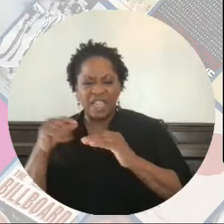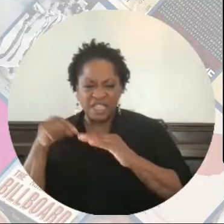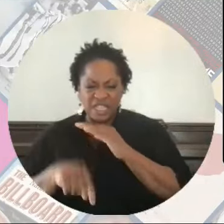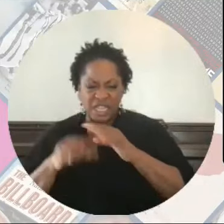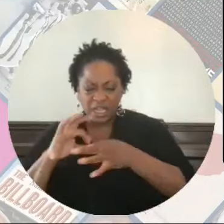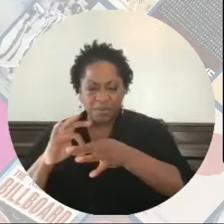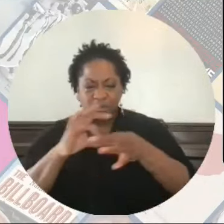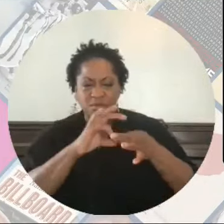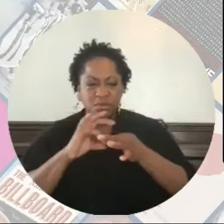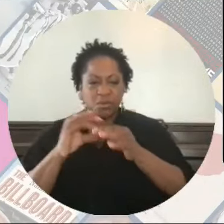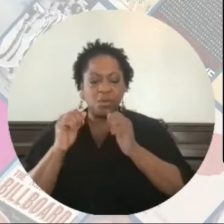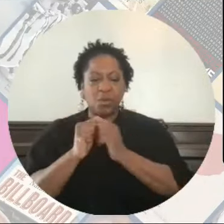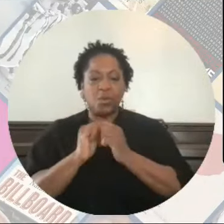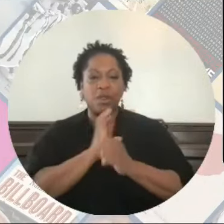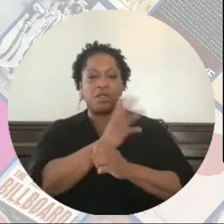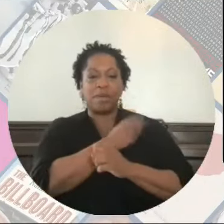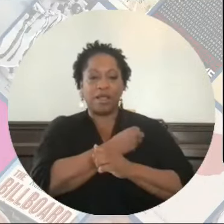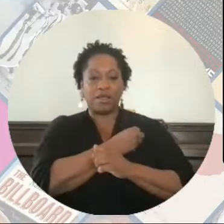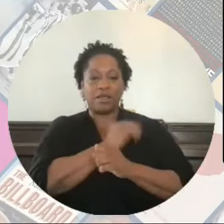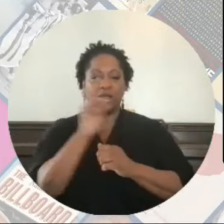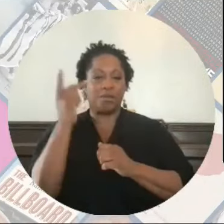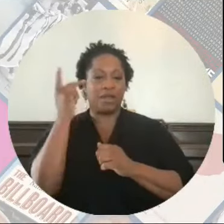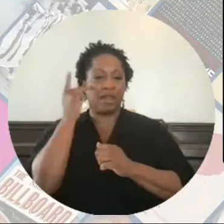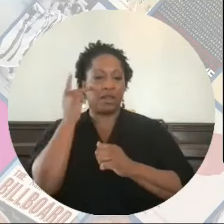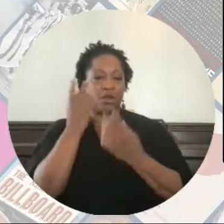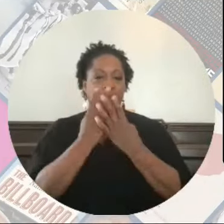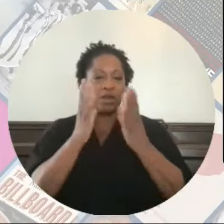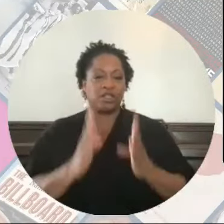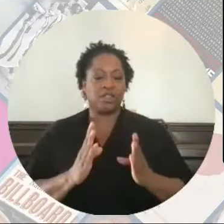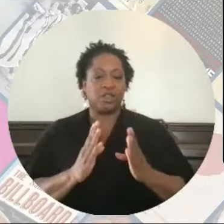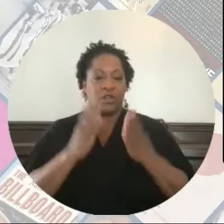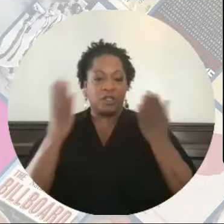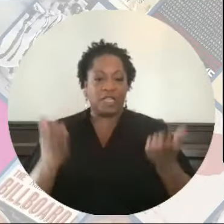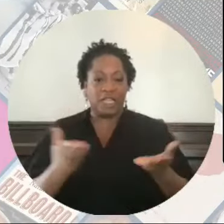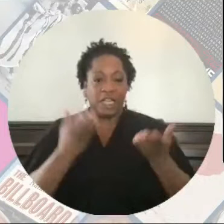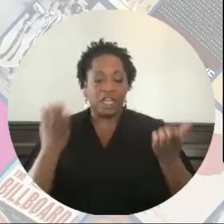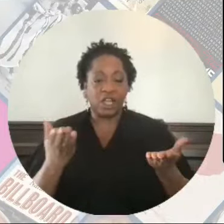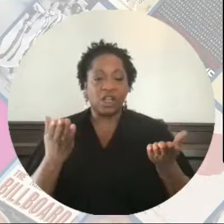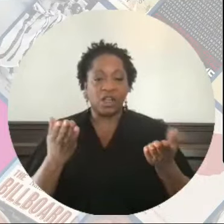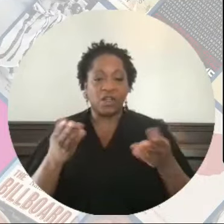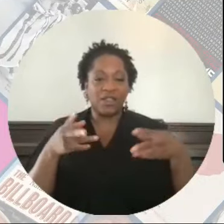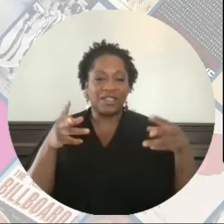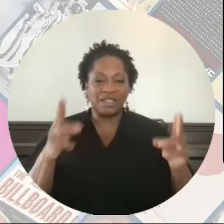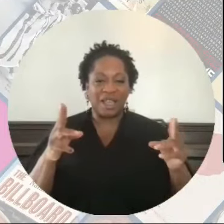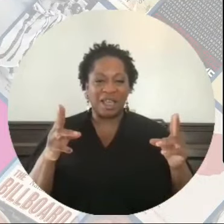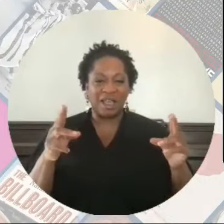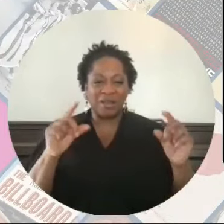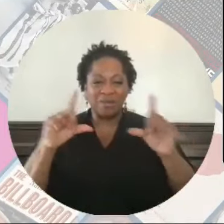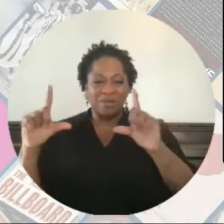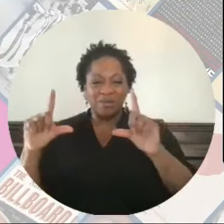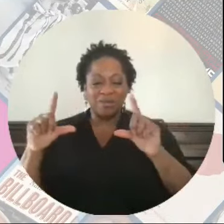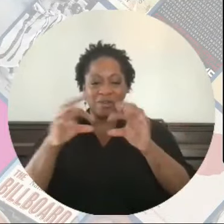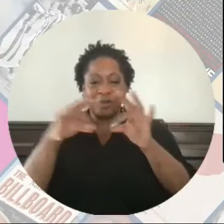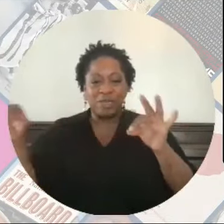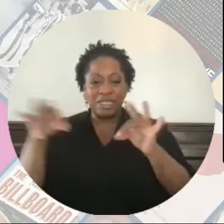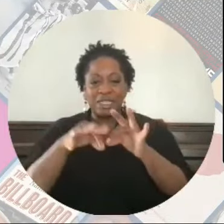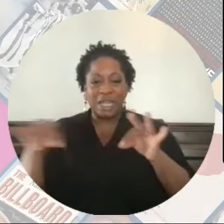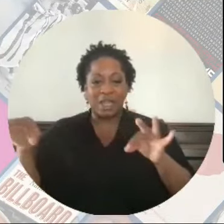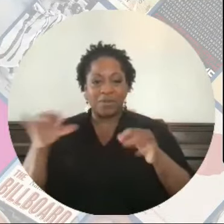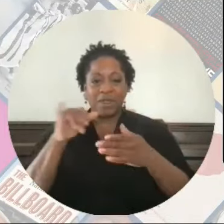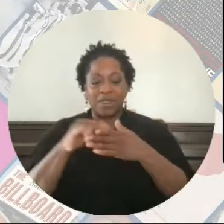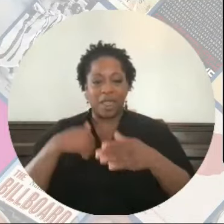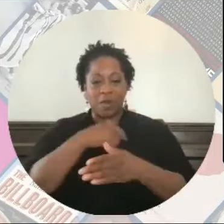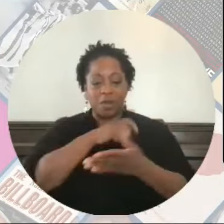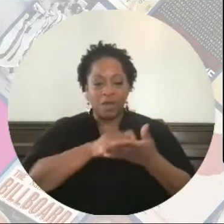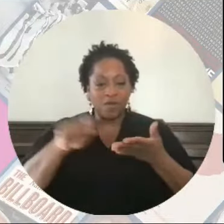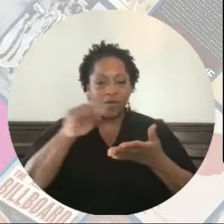solidarity with Palestinian political prisoners. Here, this is a snippet from a statement that